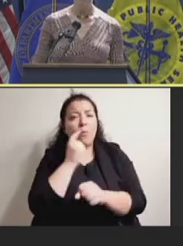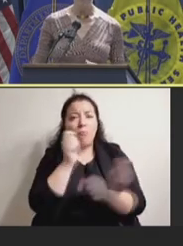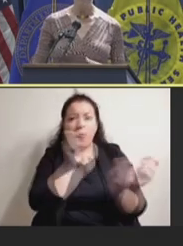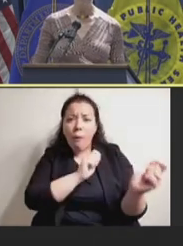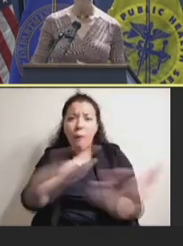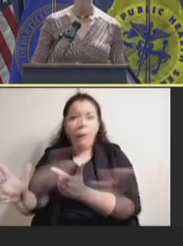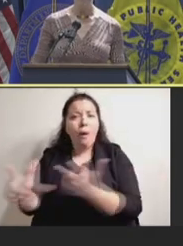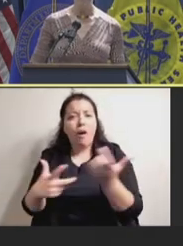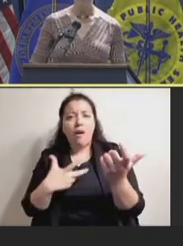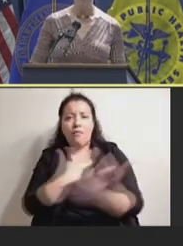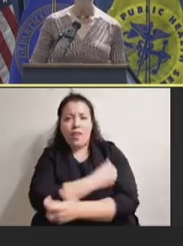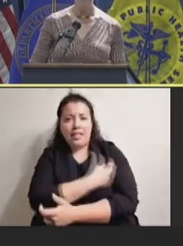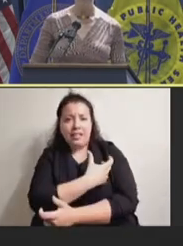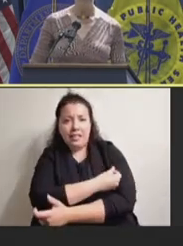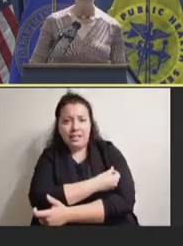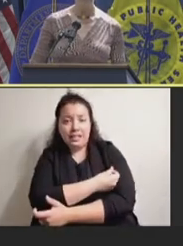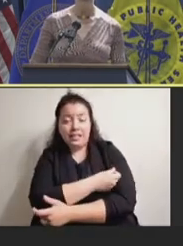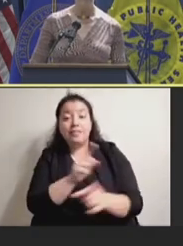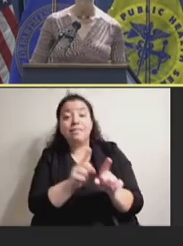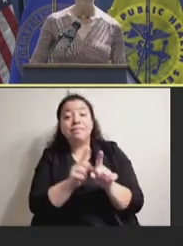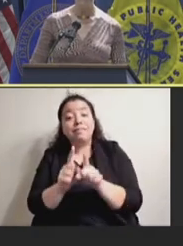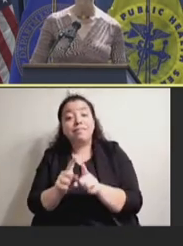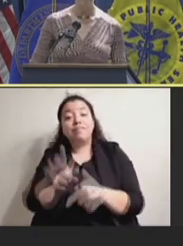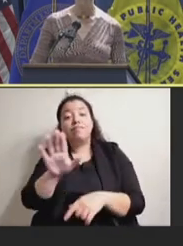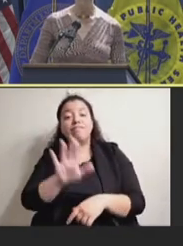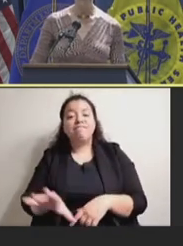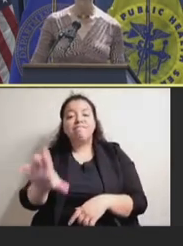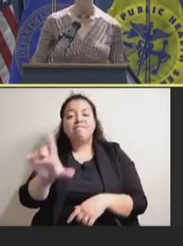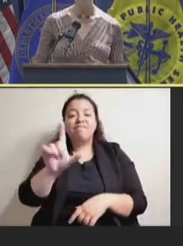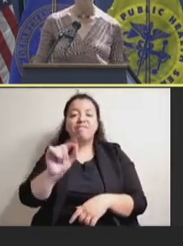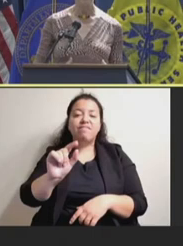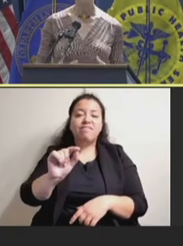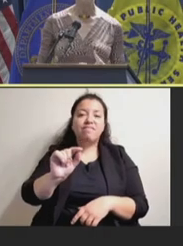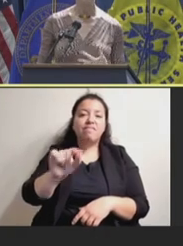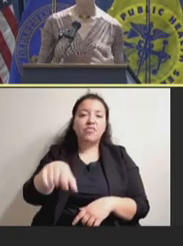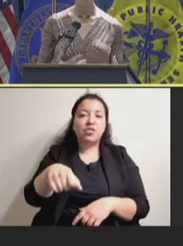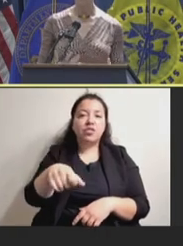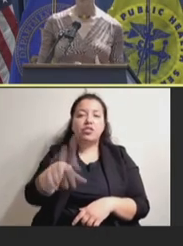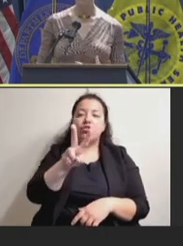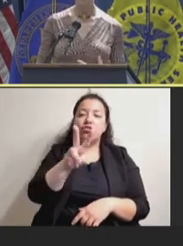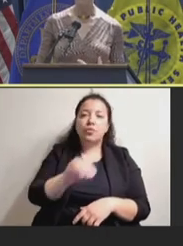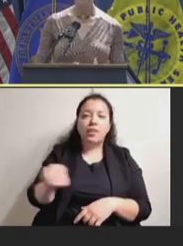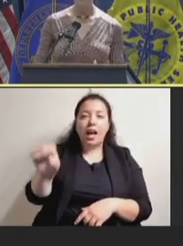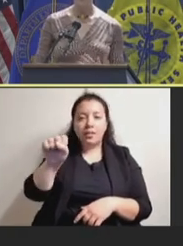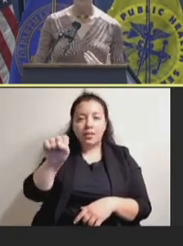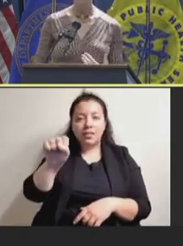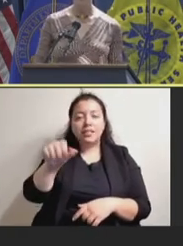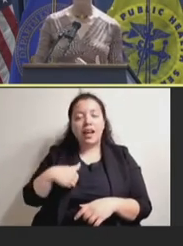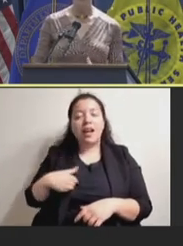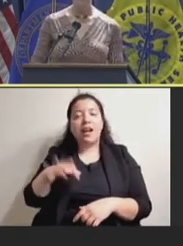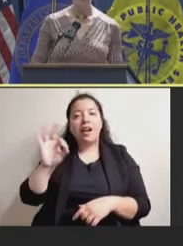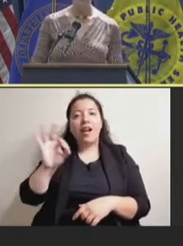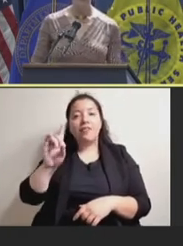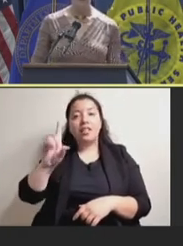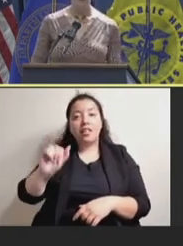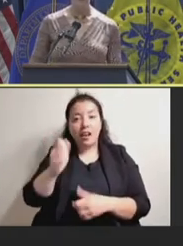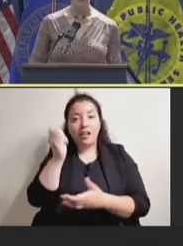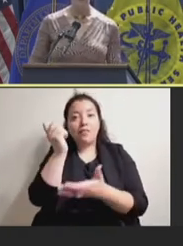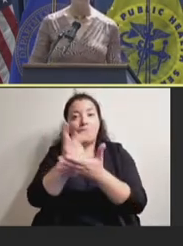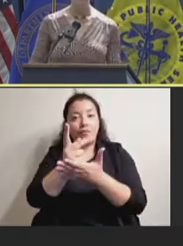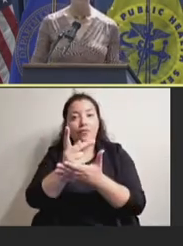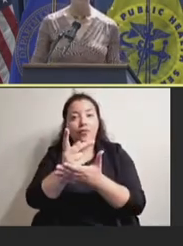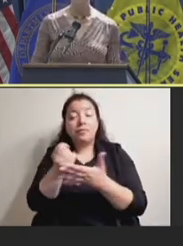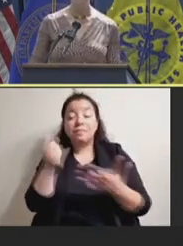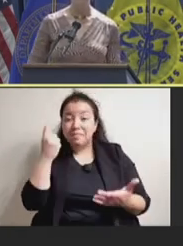And FDA approval also in the mid 2000s. So, you can see it's sort of a long process and it involved not only the technology